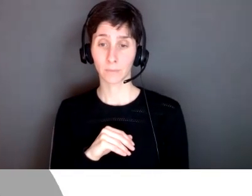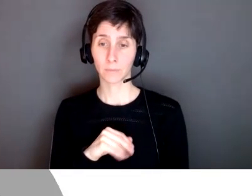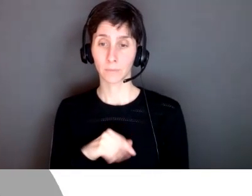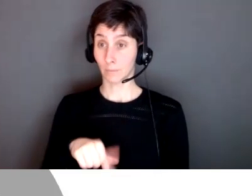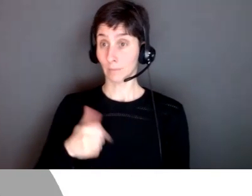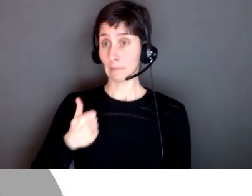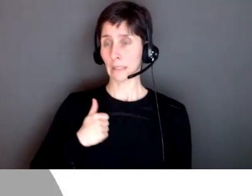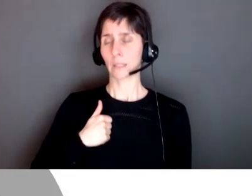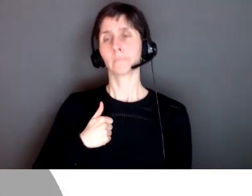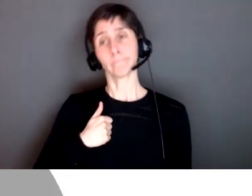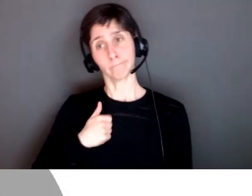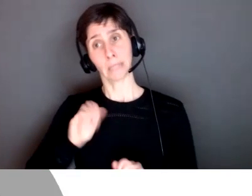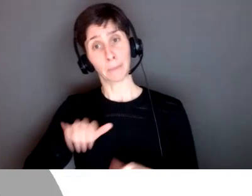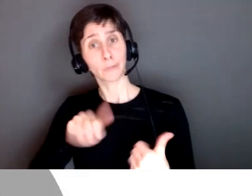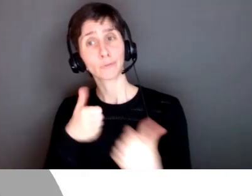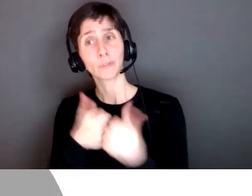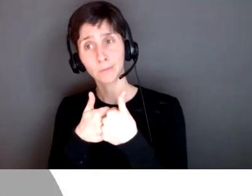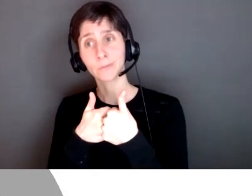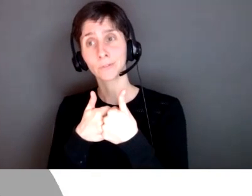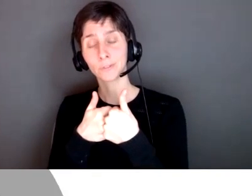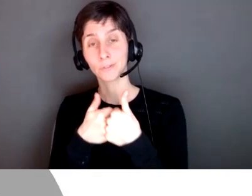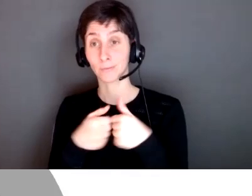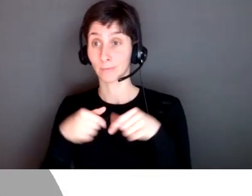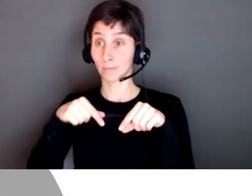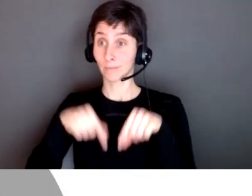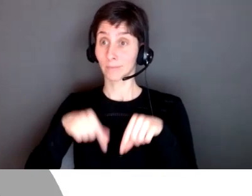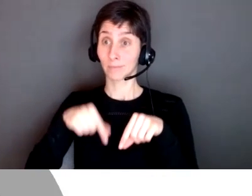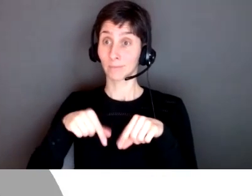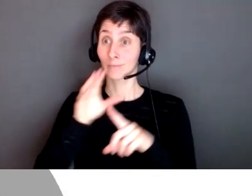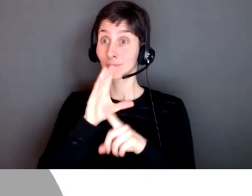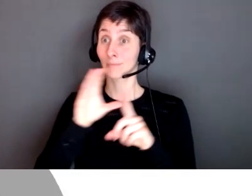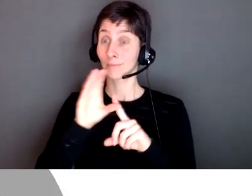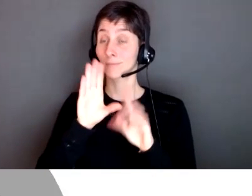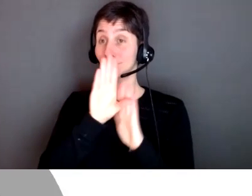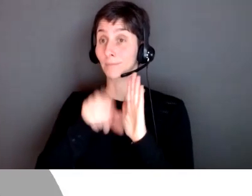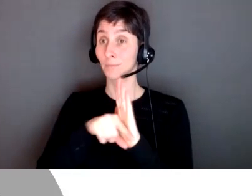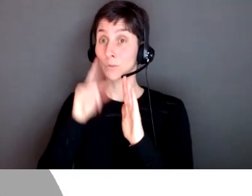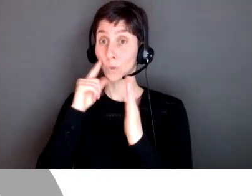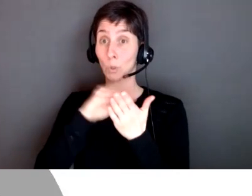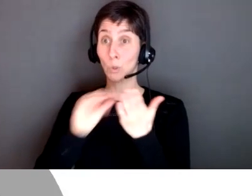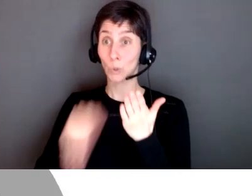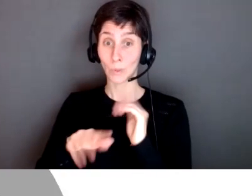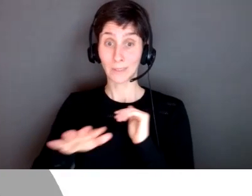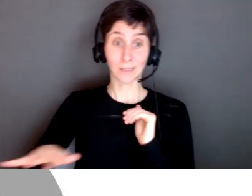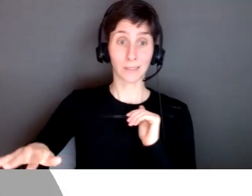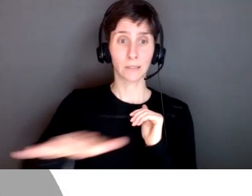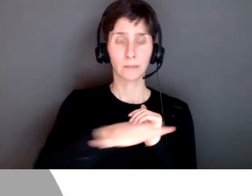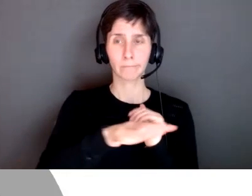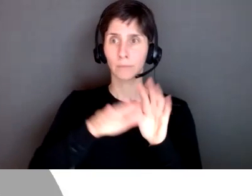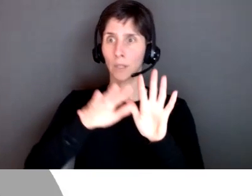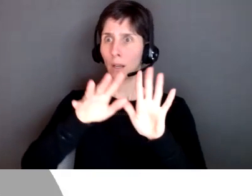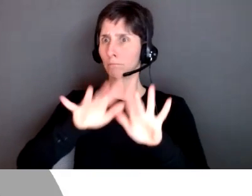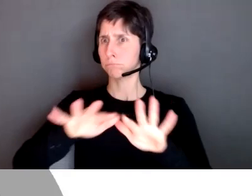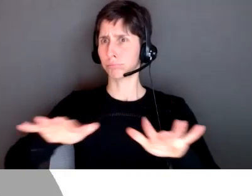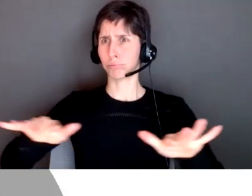because the cultural backgrounds of our students are very diverse like we just saw